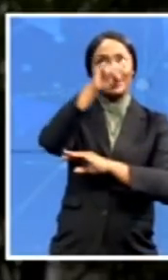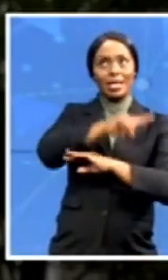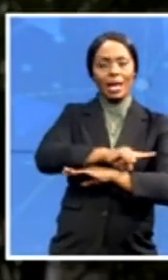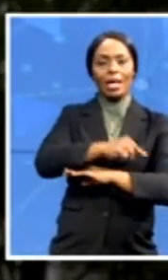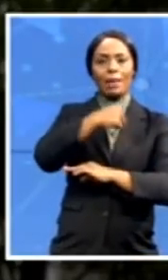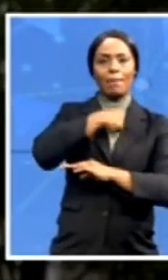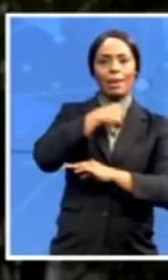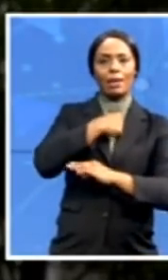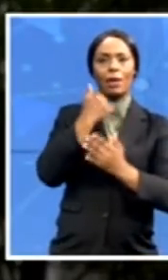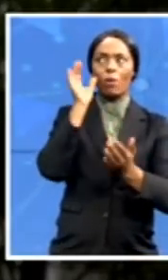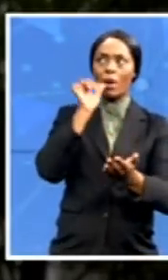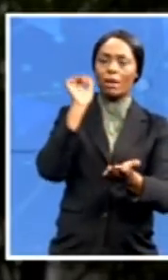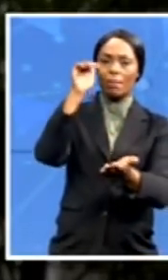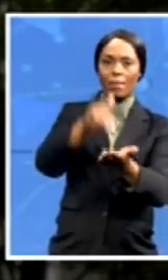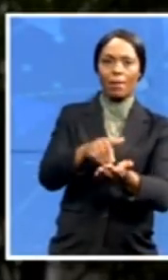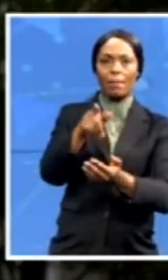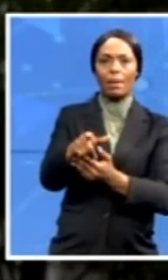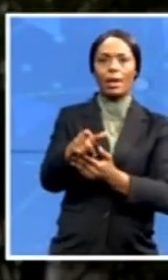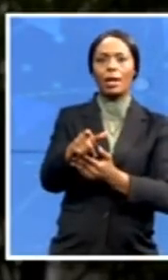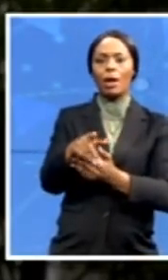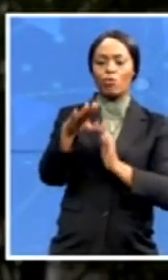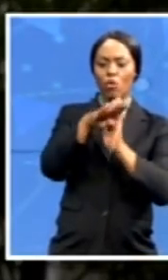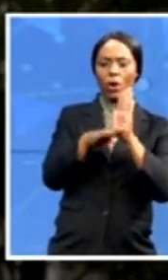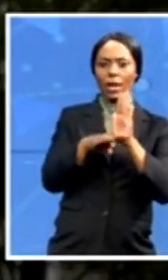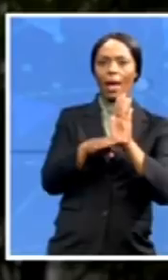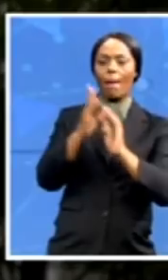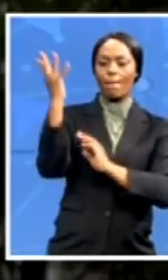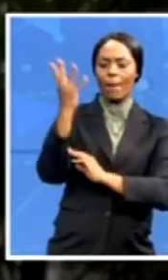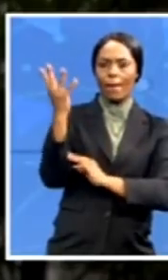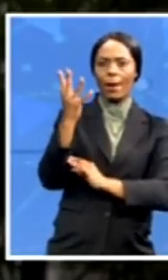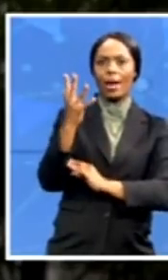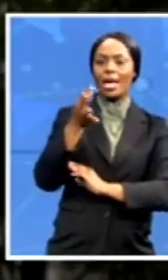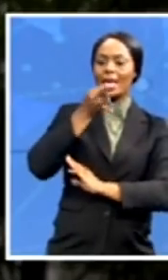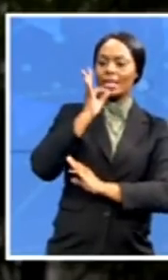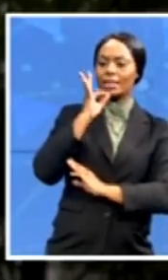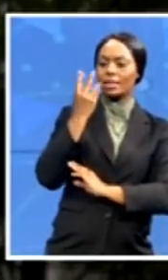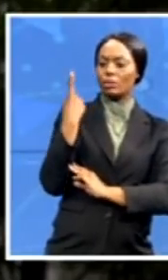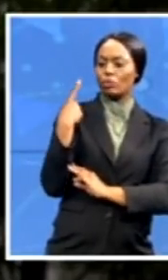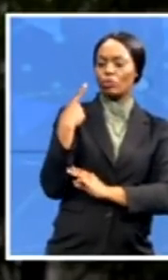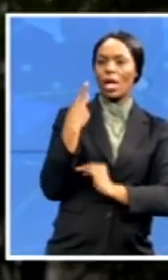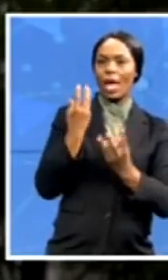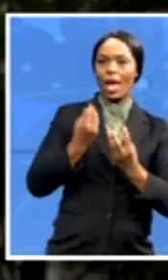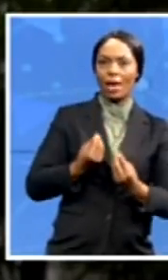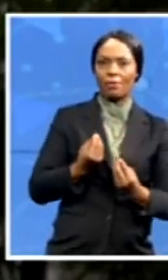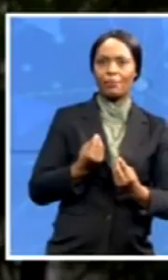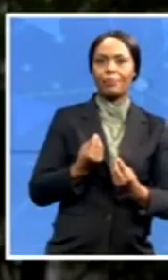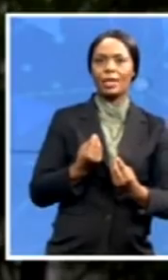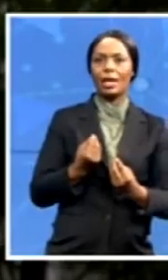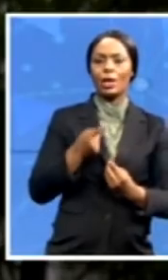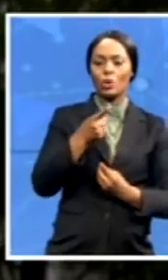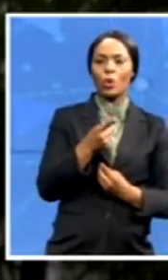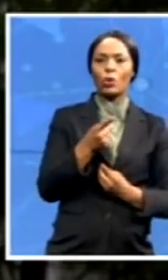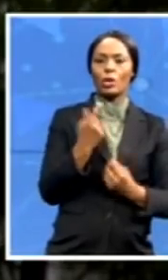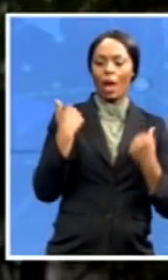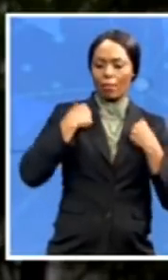program. We had a cup of tea together. You were still in your pajamas. On a